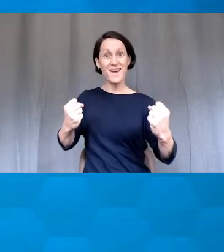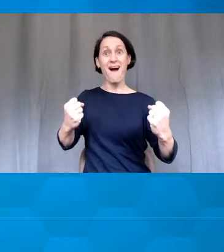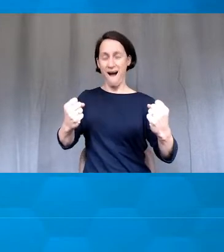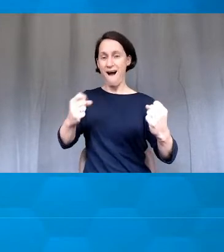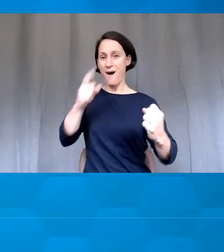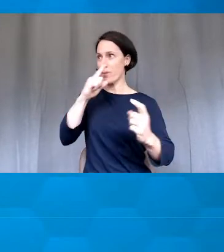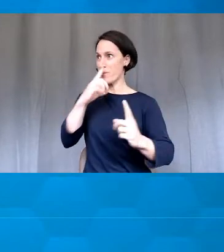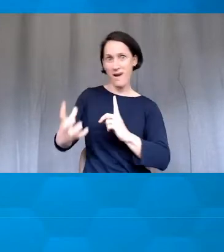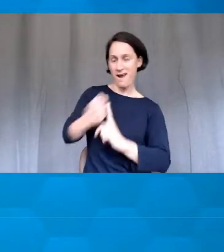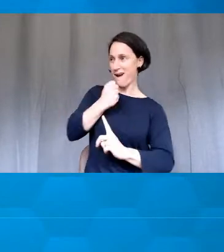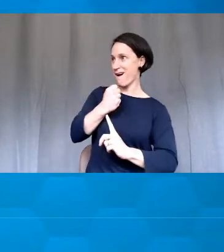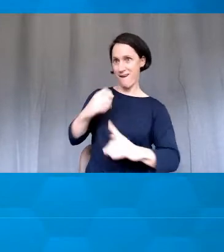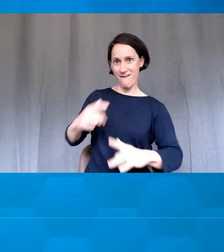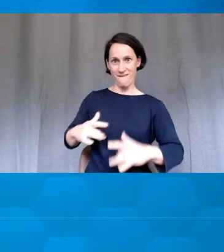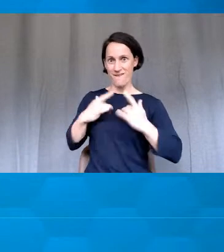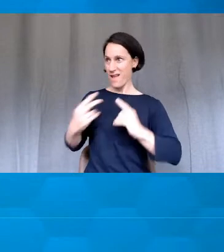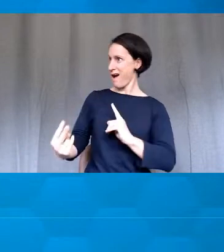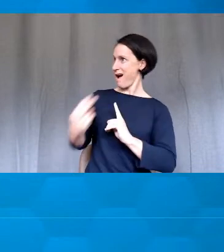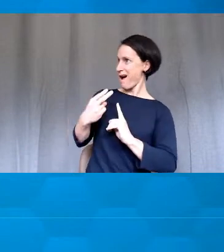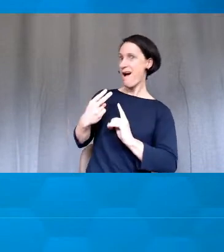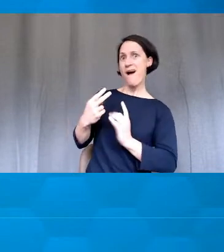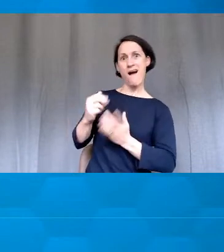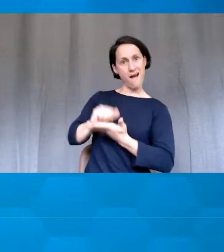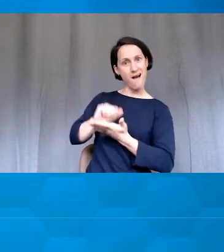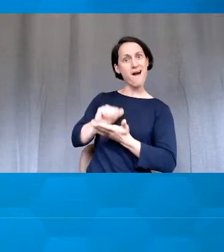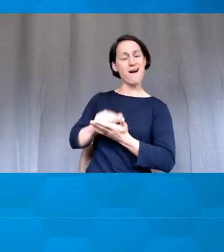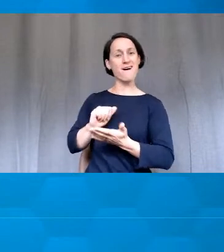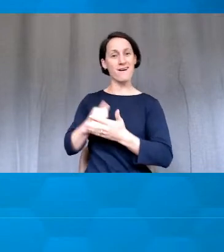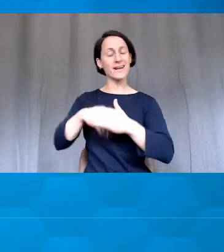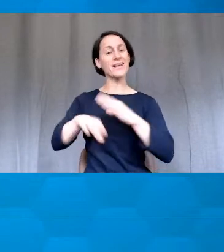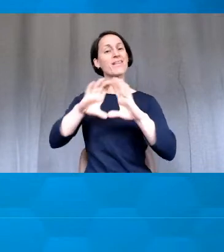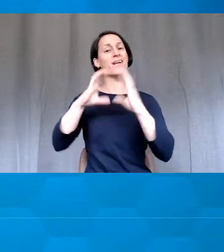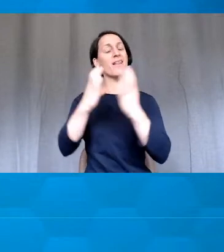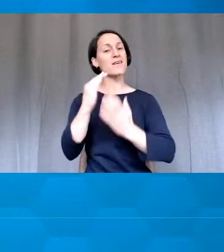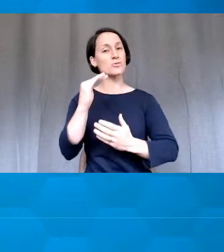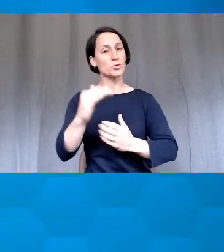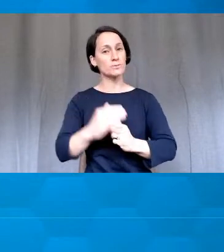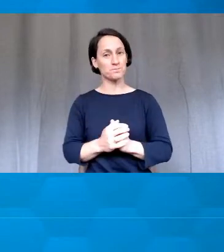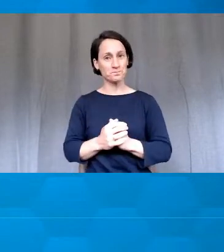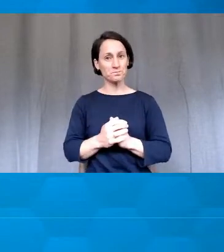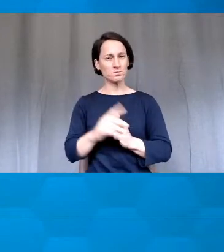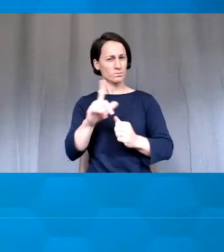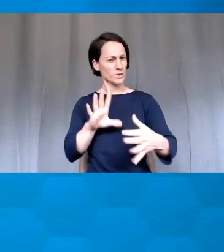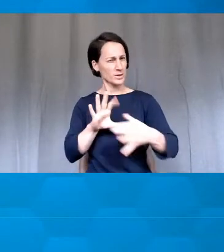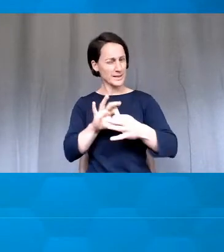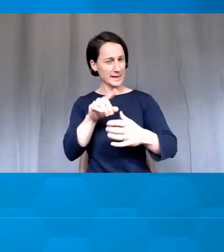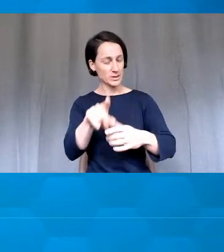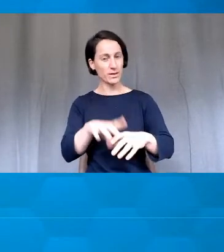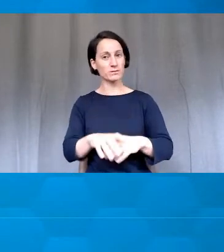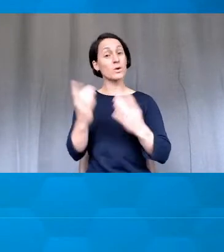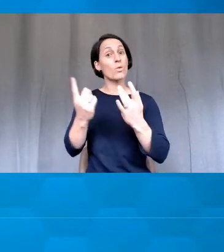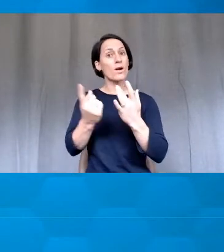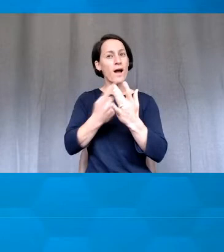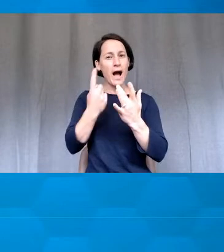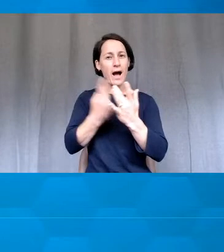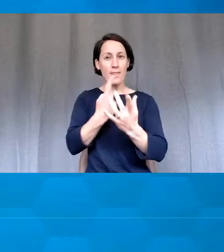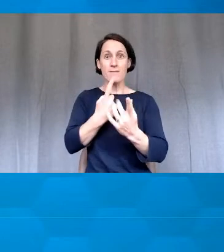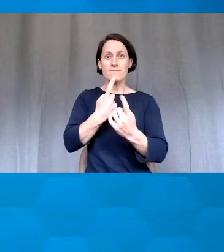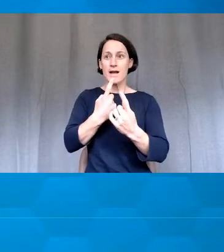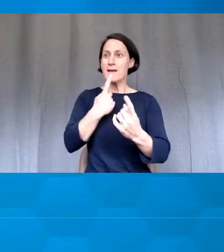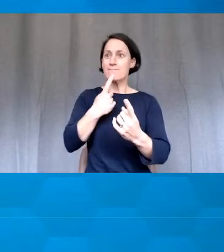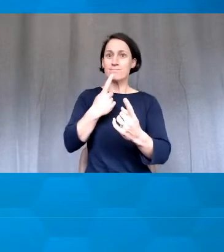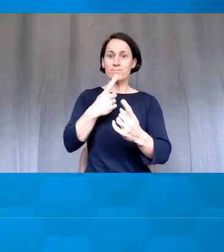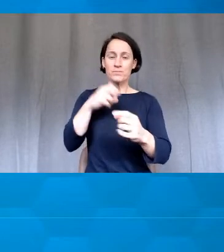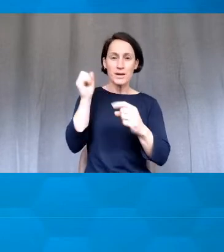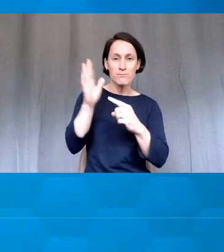seen and heard and valued in their classroom? And related to that, what are some critical ingredients for students